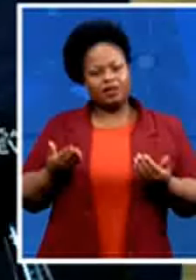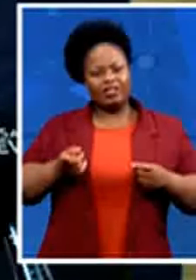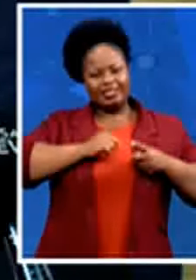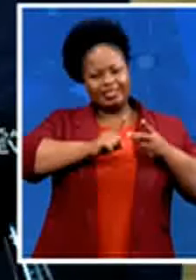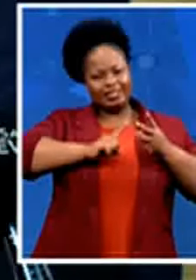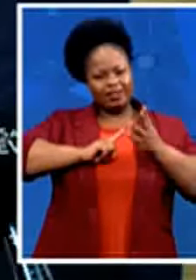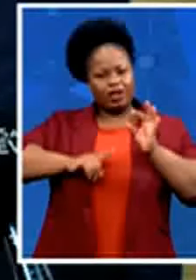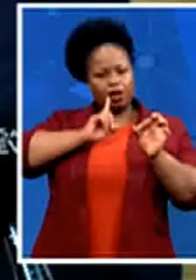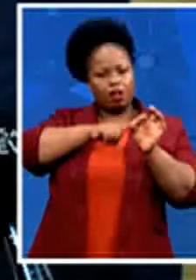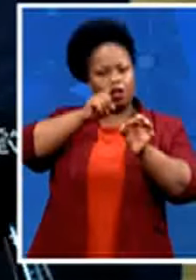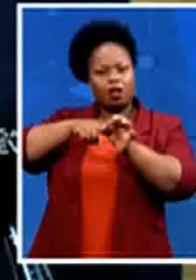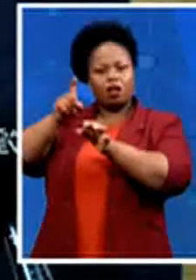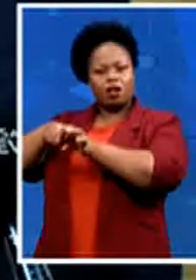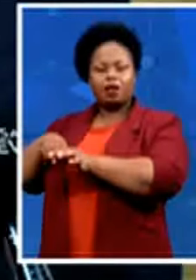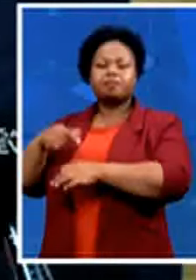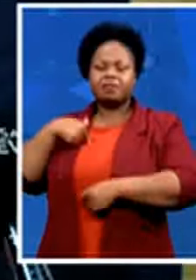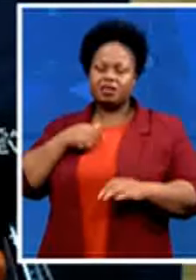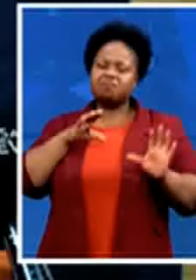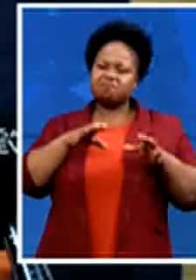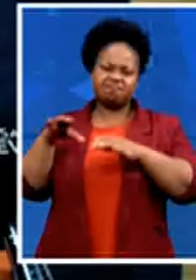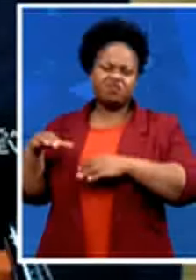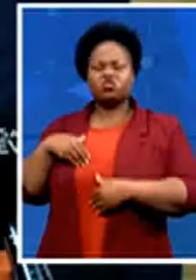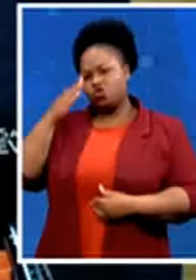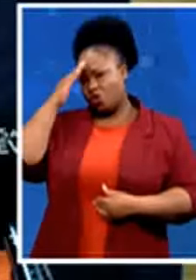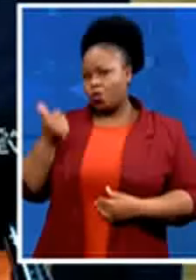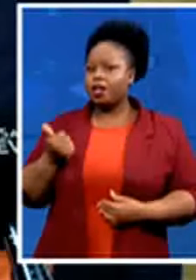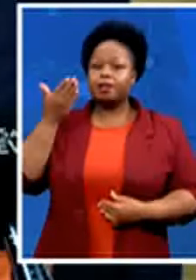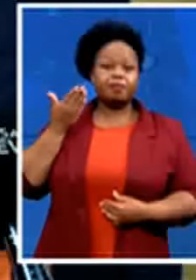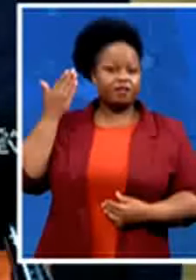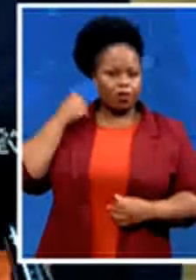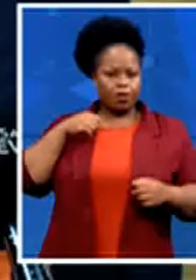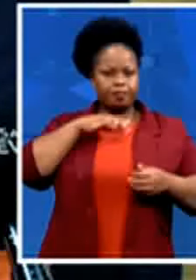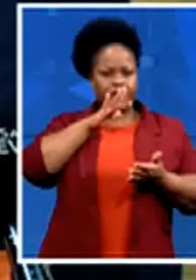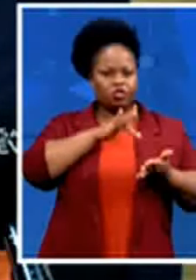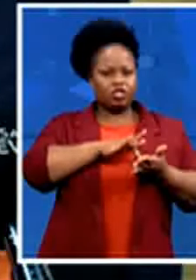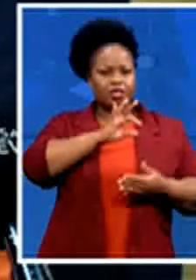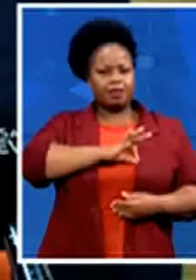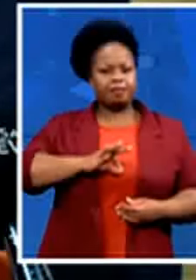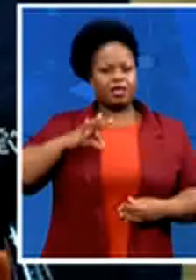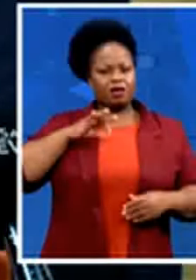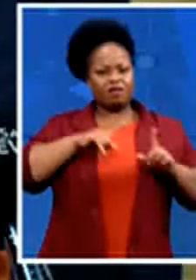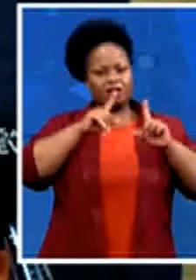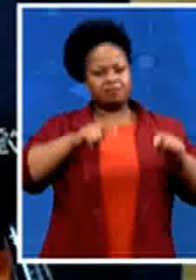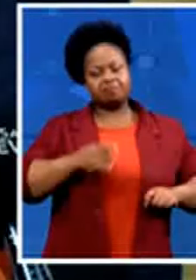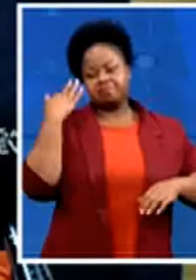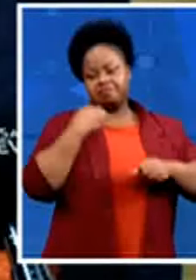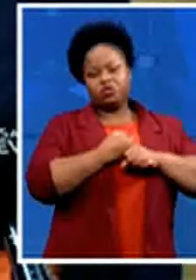as you all know i resigned my position for the mayor of cape town in 2018 in my own terms